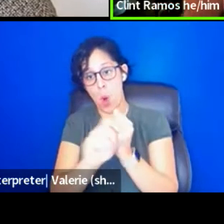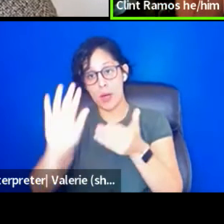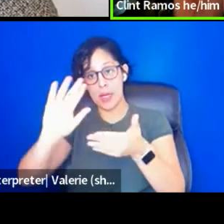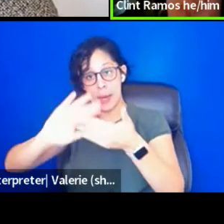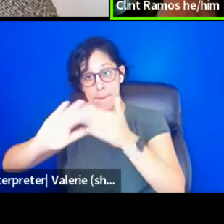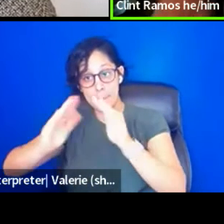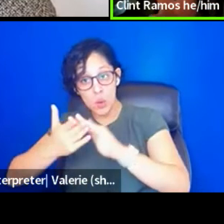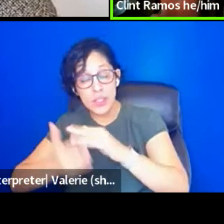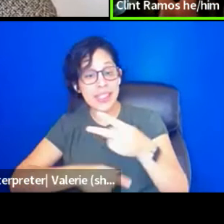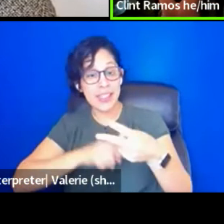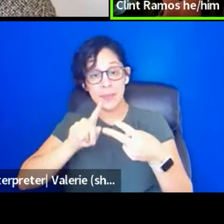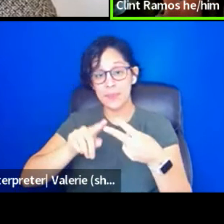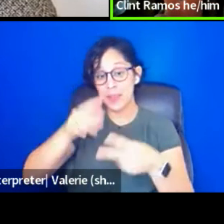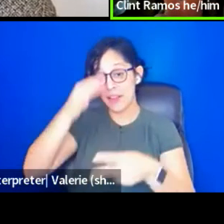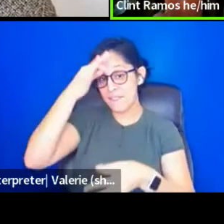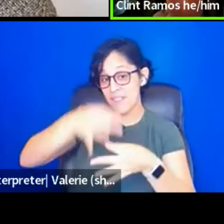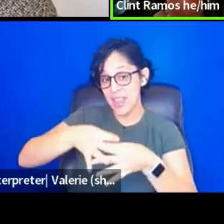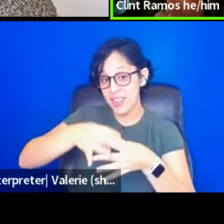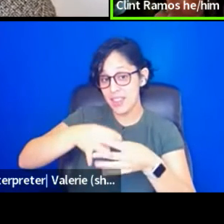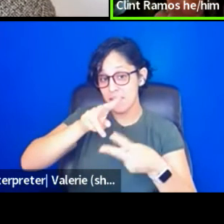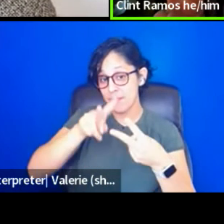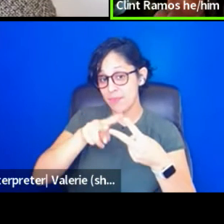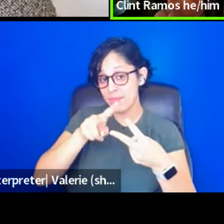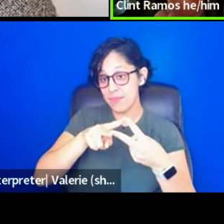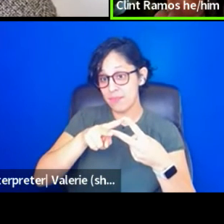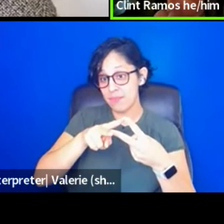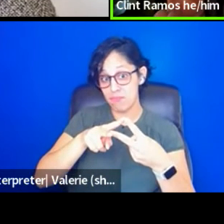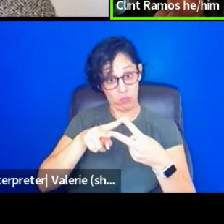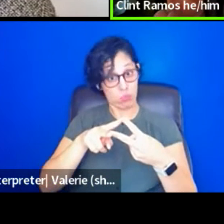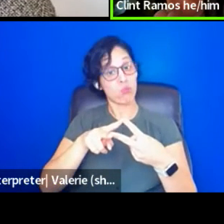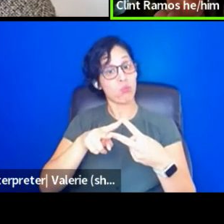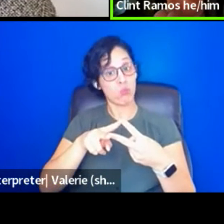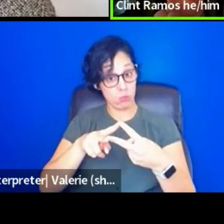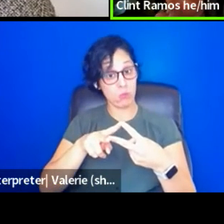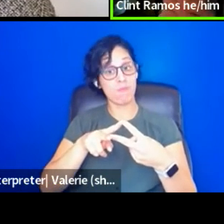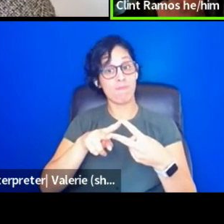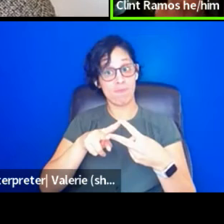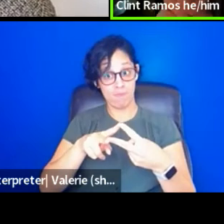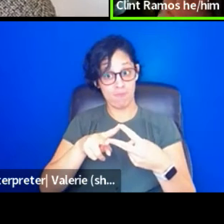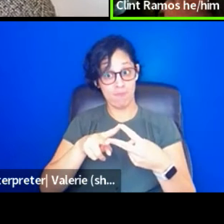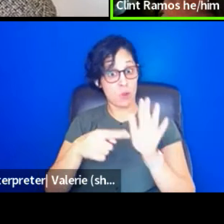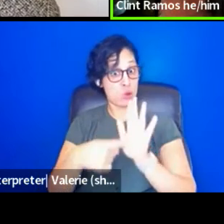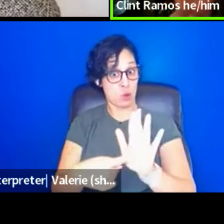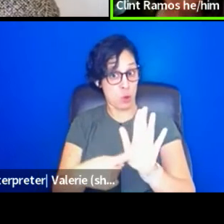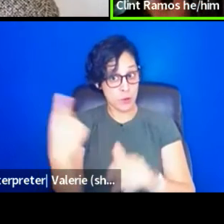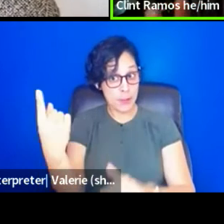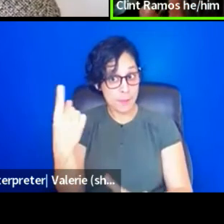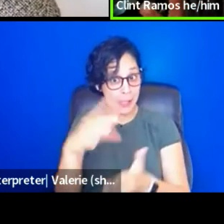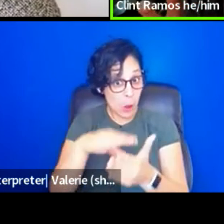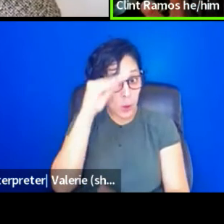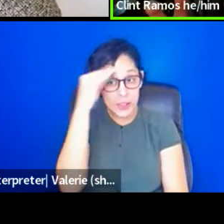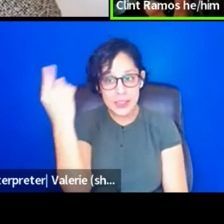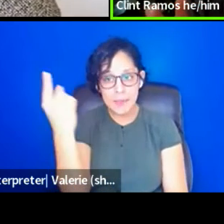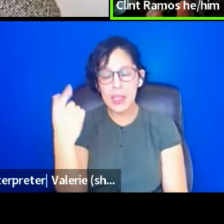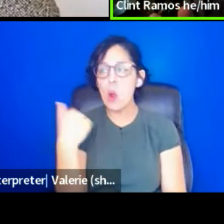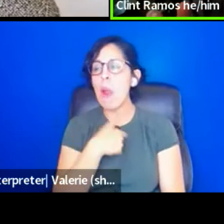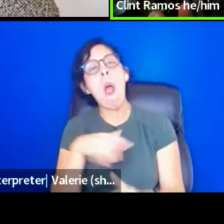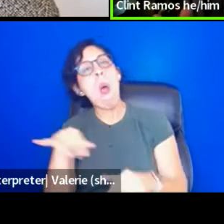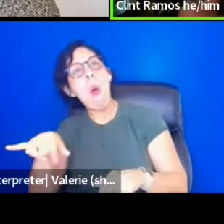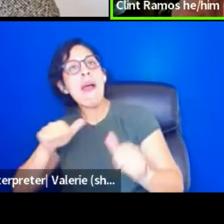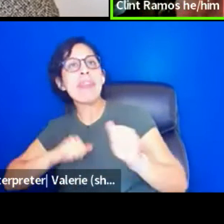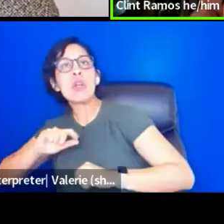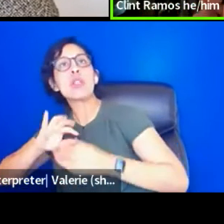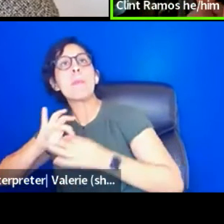If that tells us something, we're always like, oh, theater is about